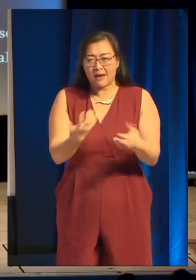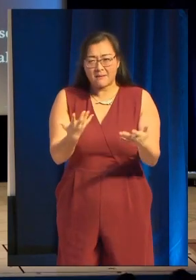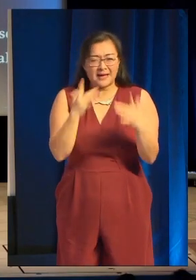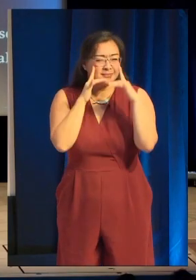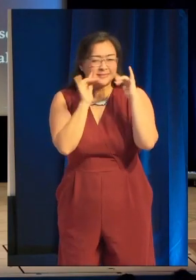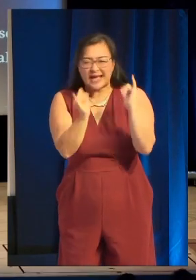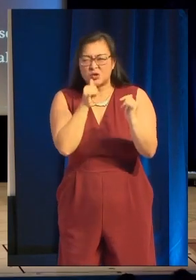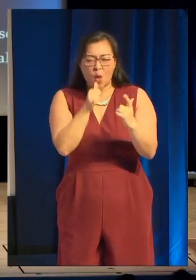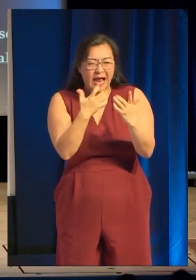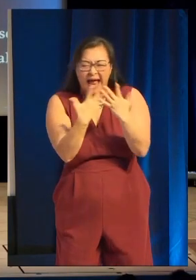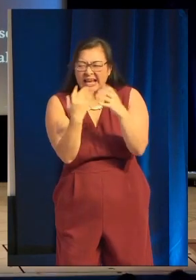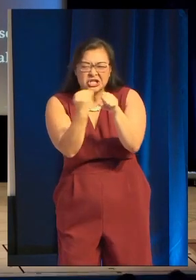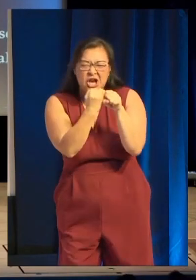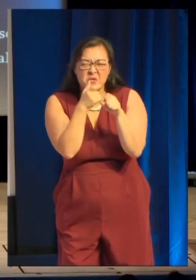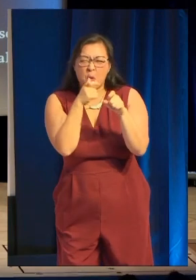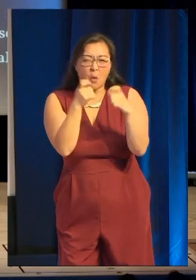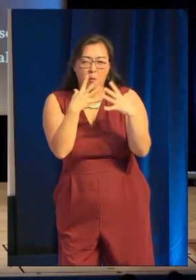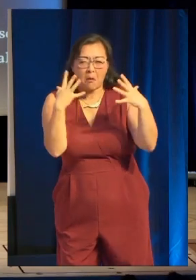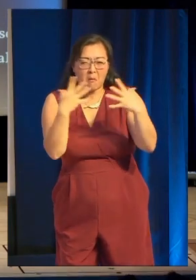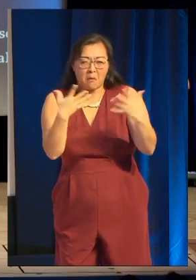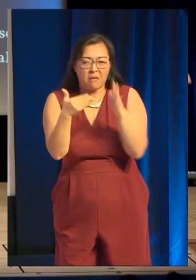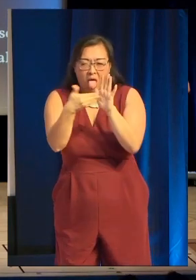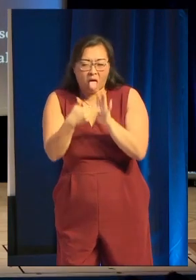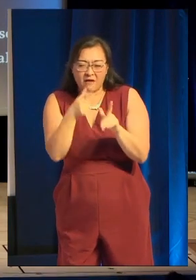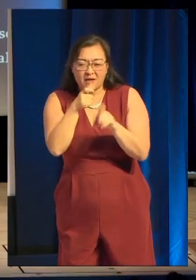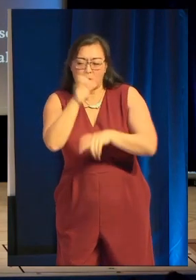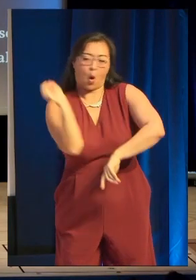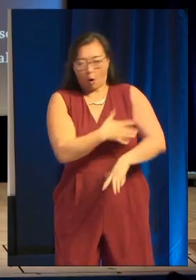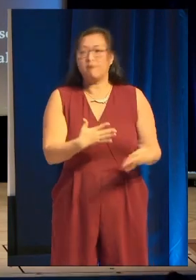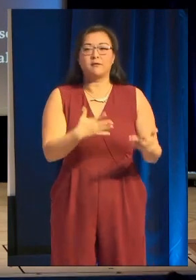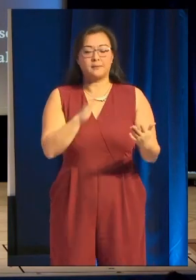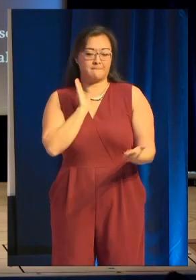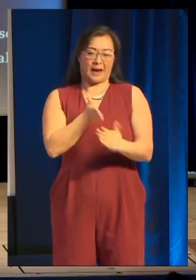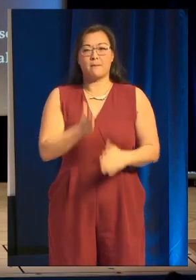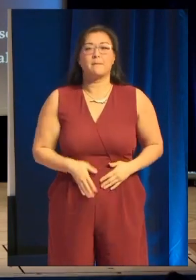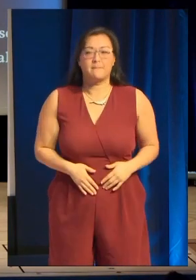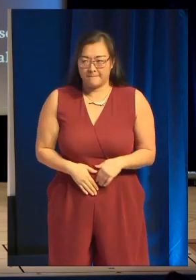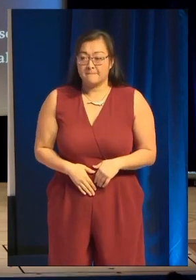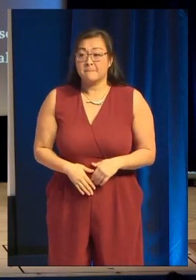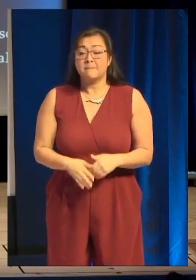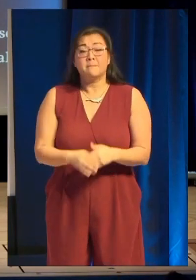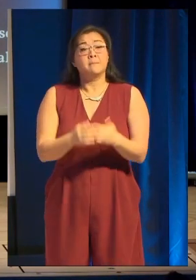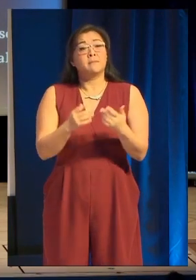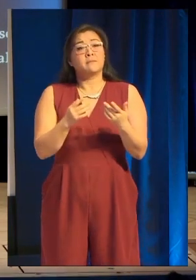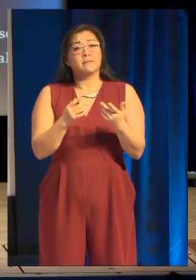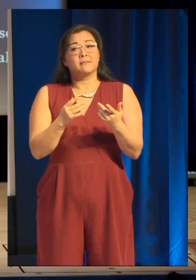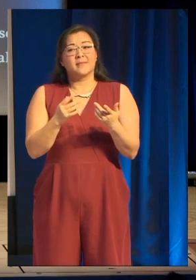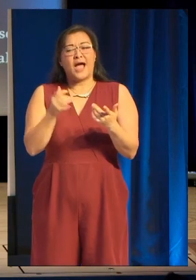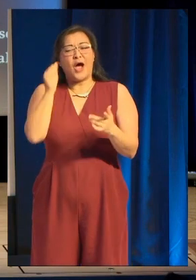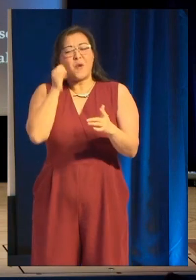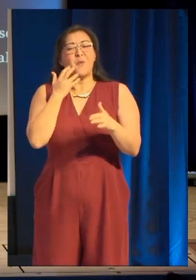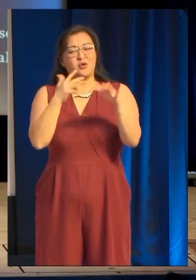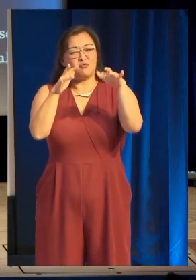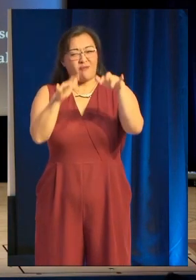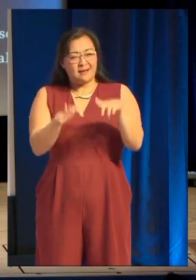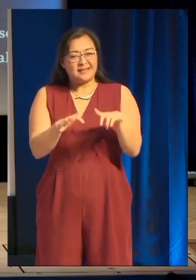generic stuff and filler that you don't need. Get to the point. It's really, really hard to get out of your own head when you're writing a Steam page